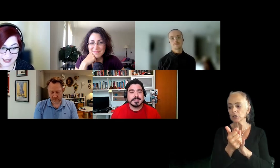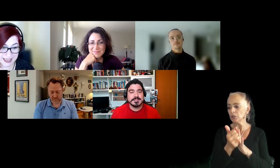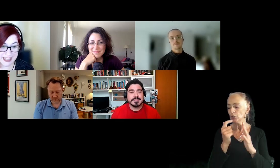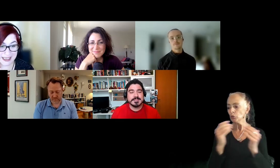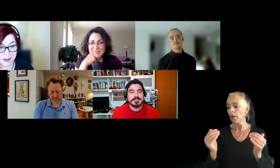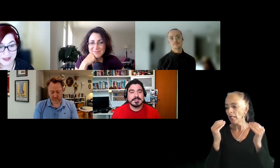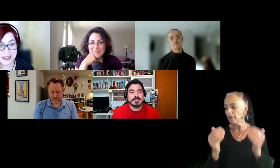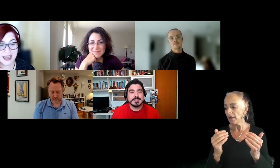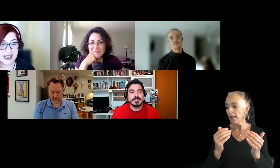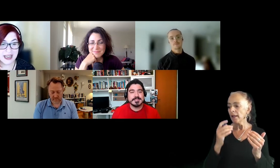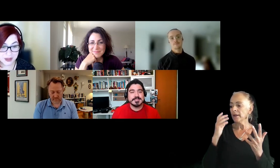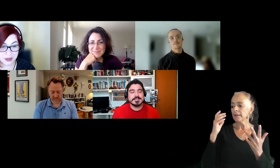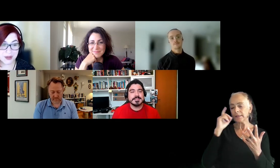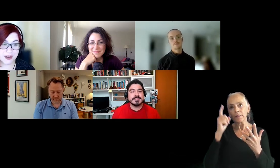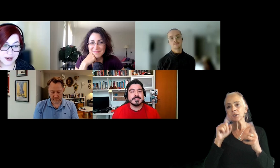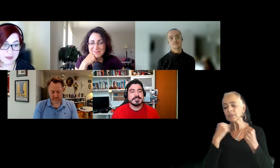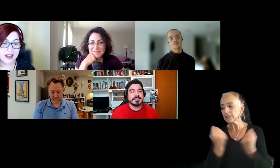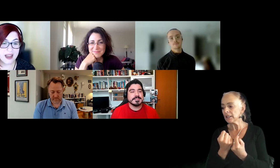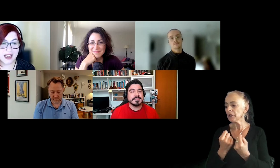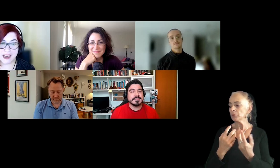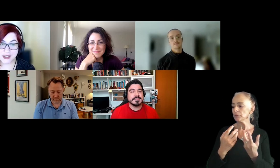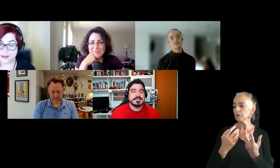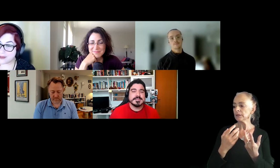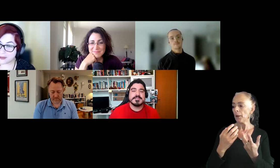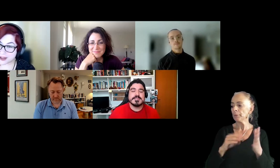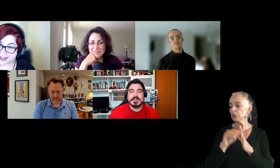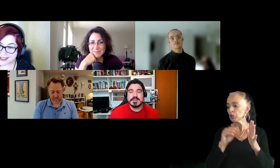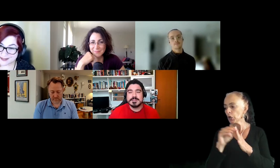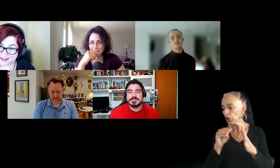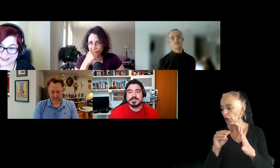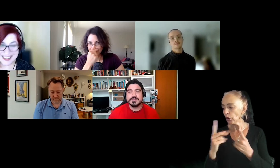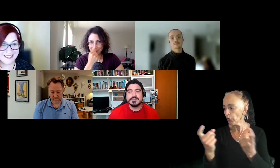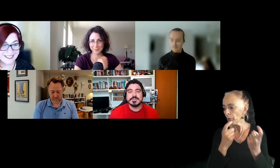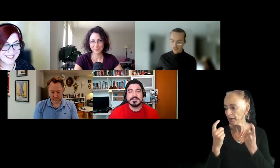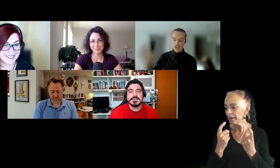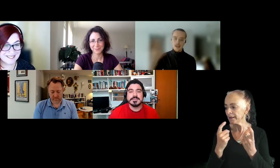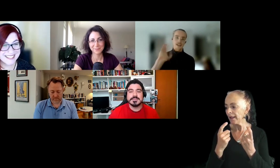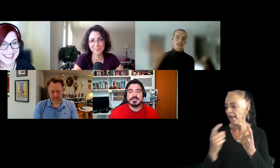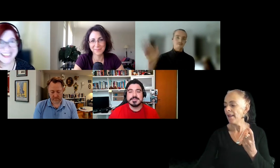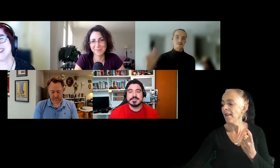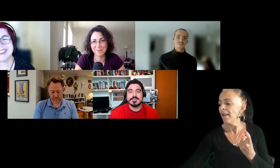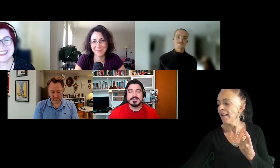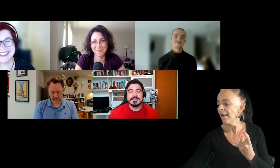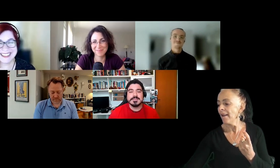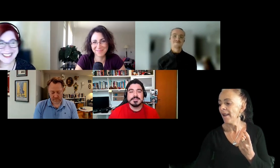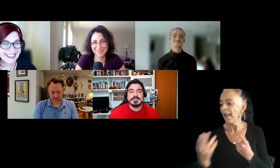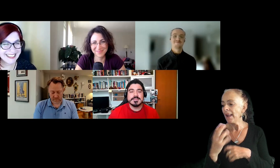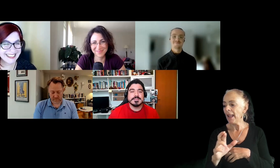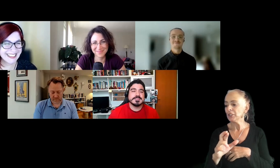world-class candidate experience, and mature recruitment and HR frameworks. Hi, everyone.